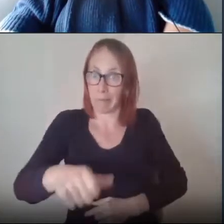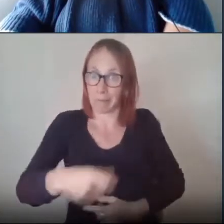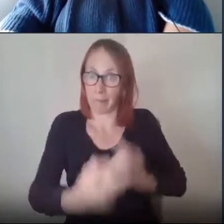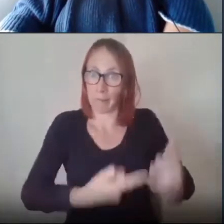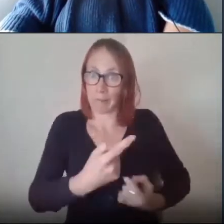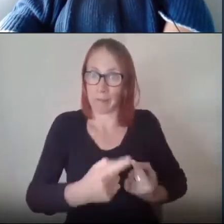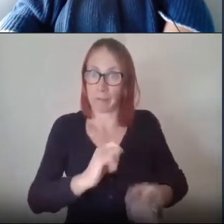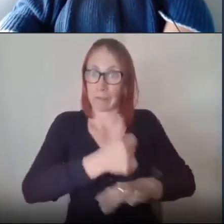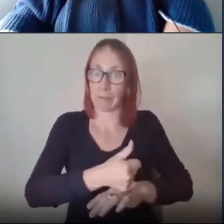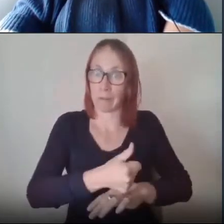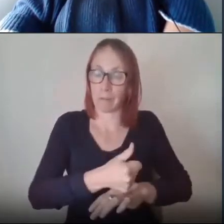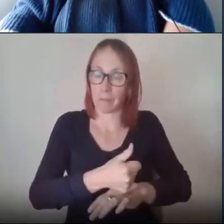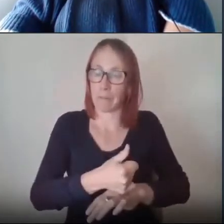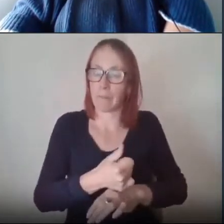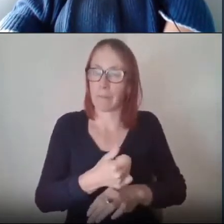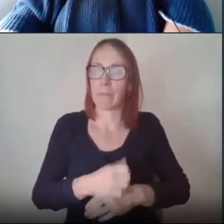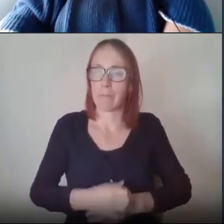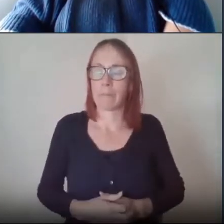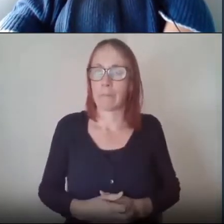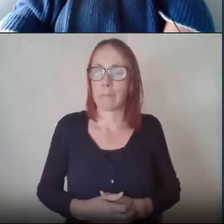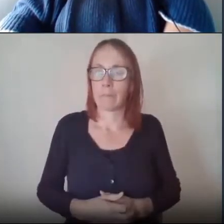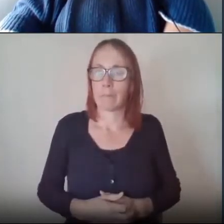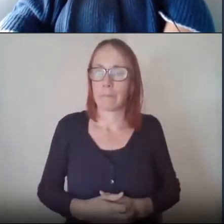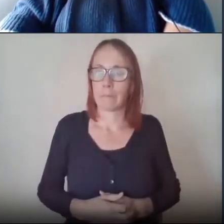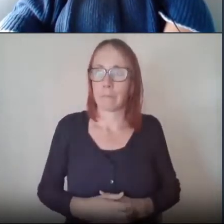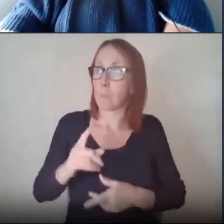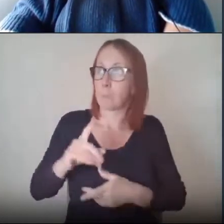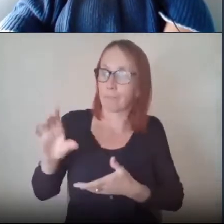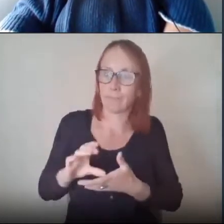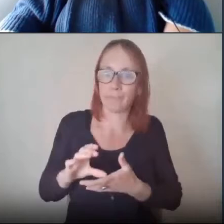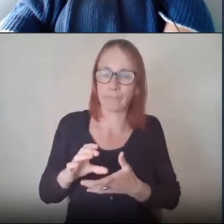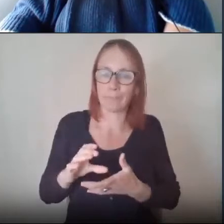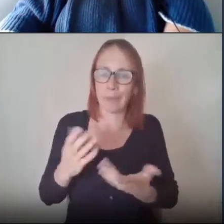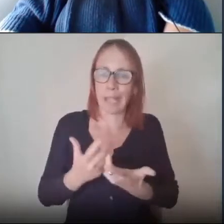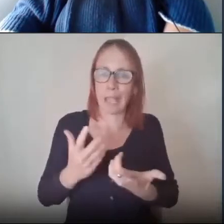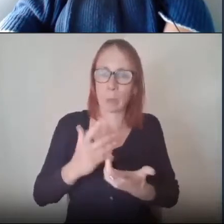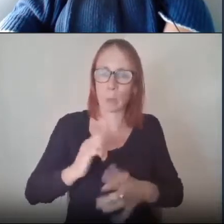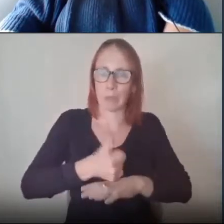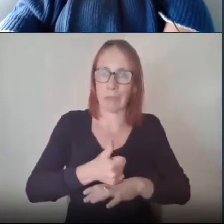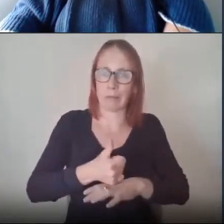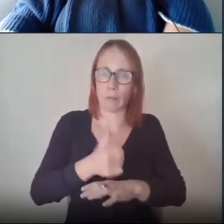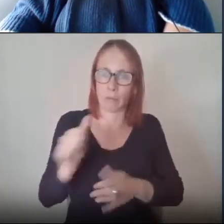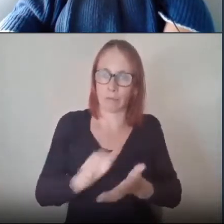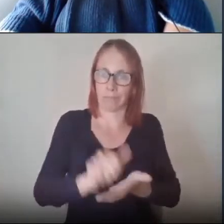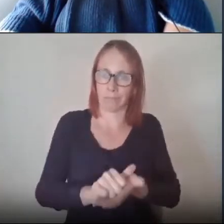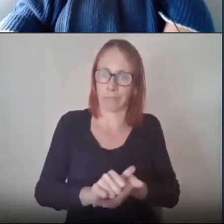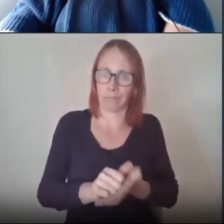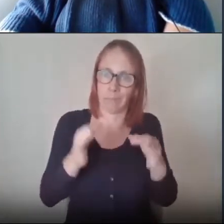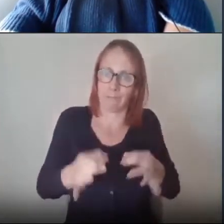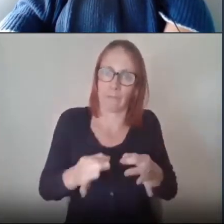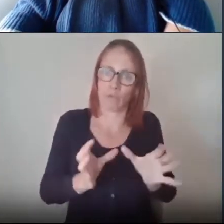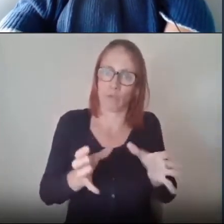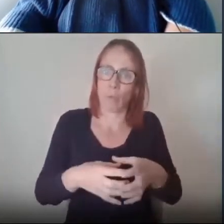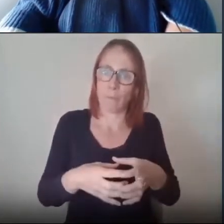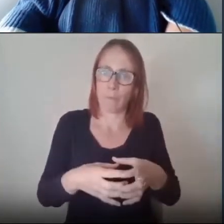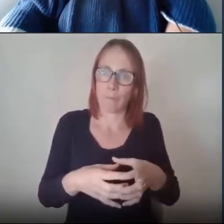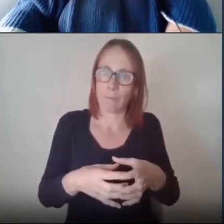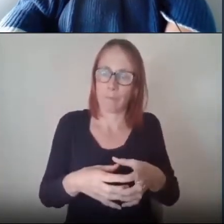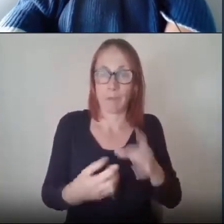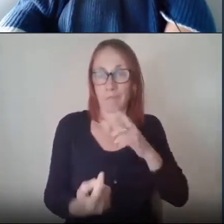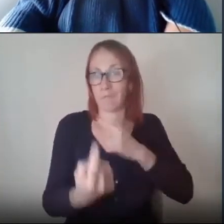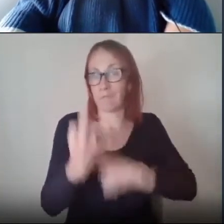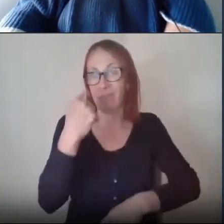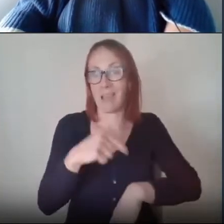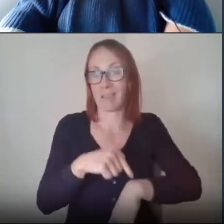support in relation to setting themselves up as a constituted group and predominantly at that time their focus